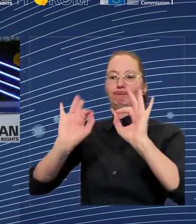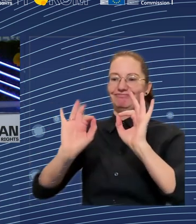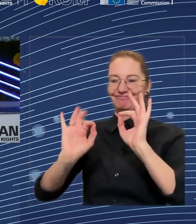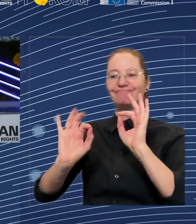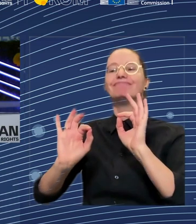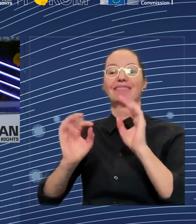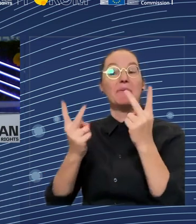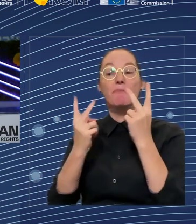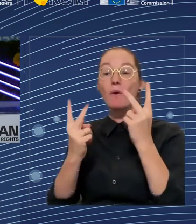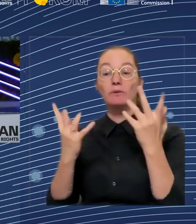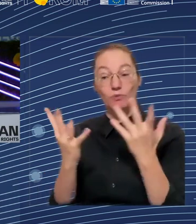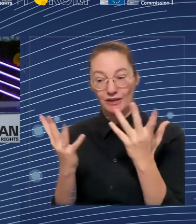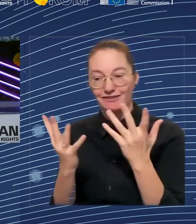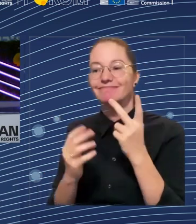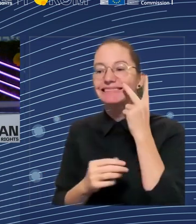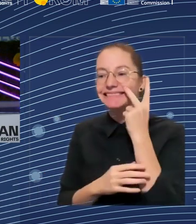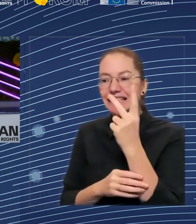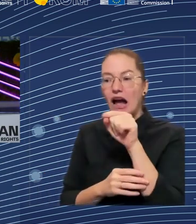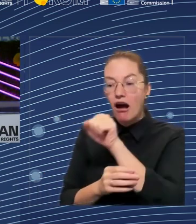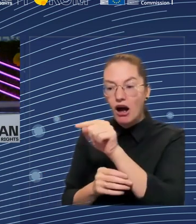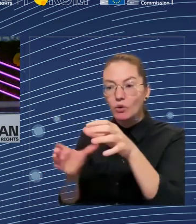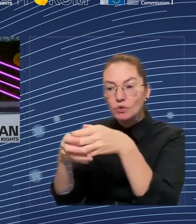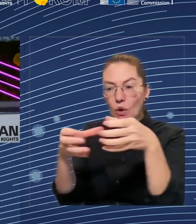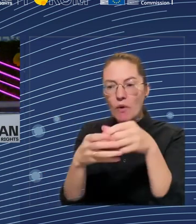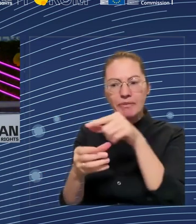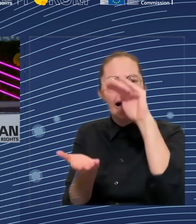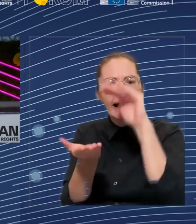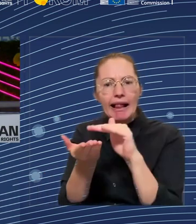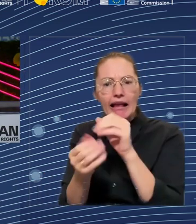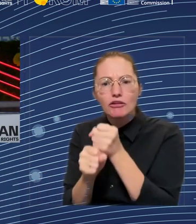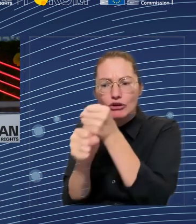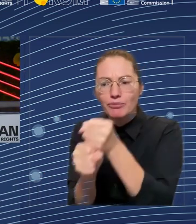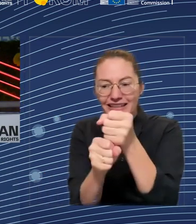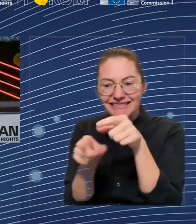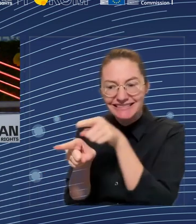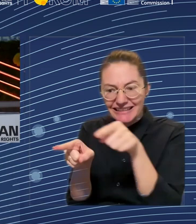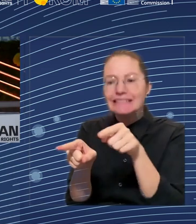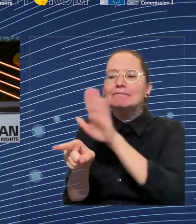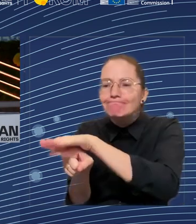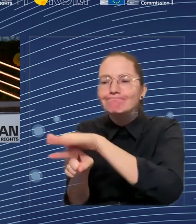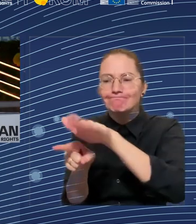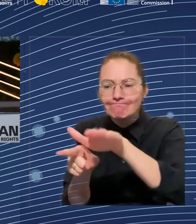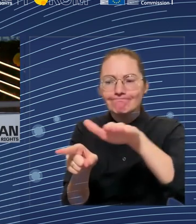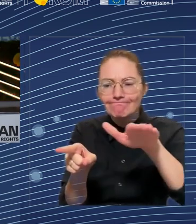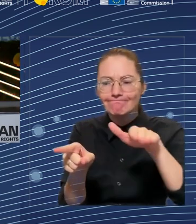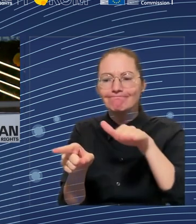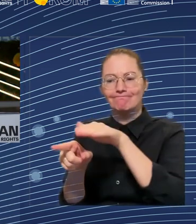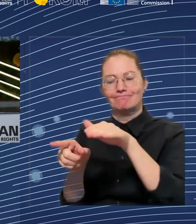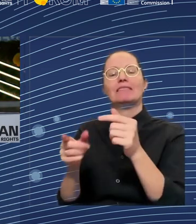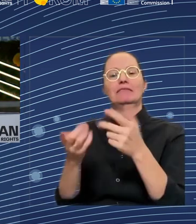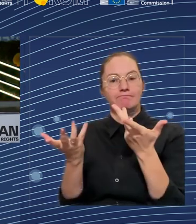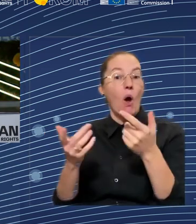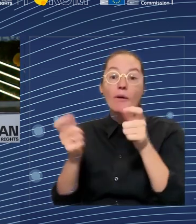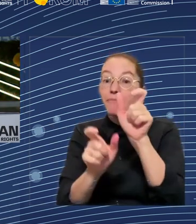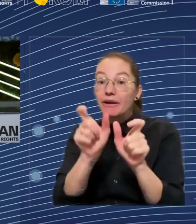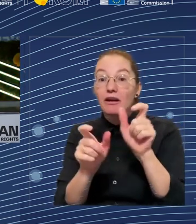by integrating people in the labor market, you also, to some extent, move towards the other aim that we have at the EU level,